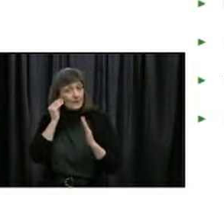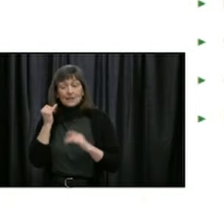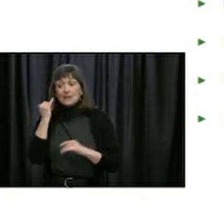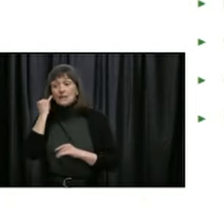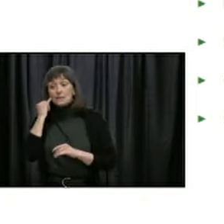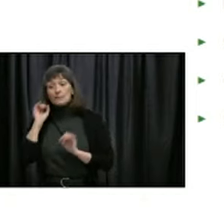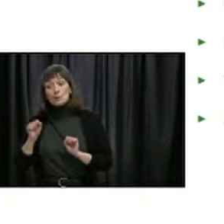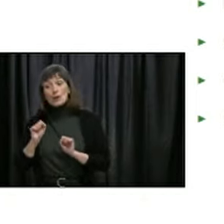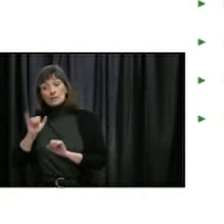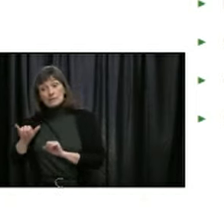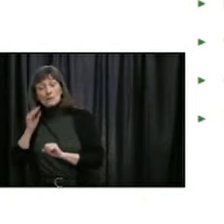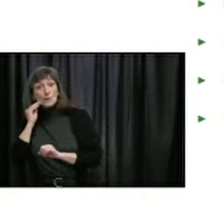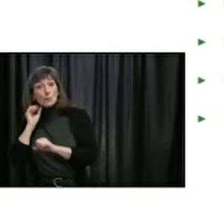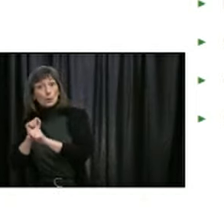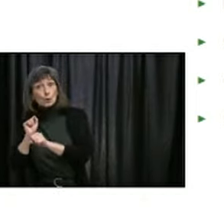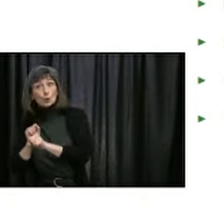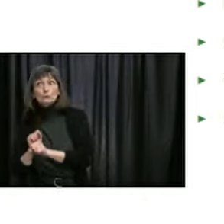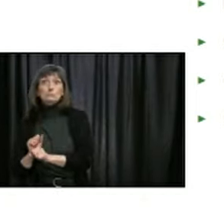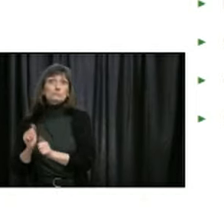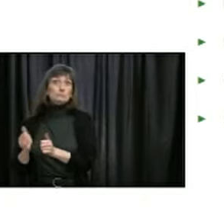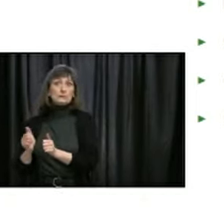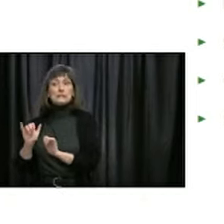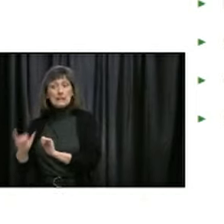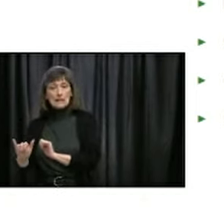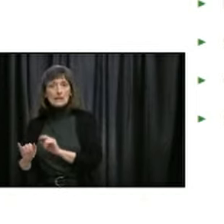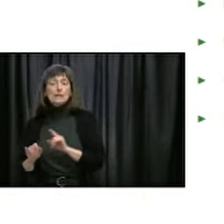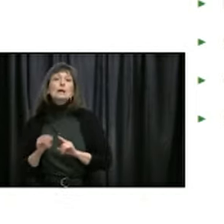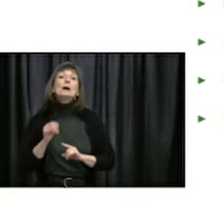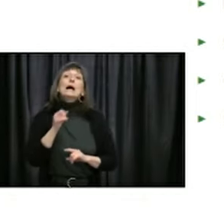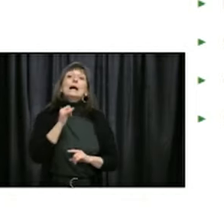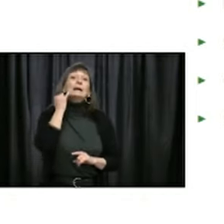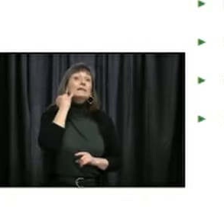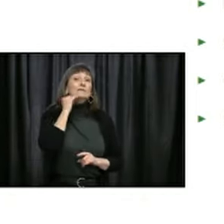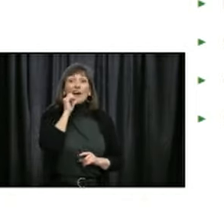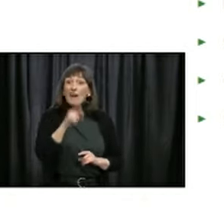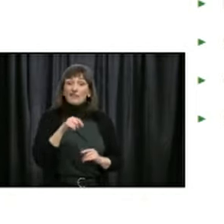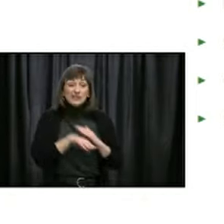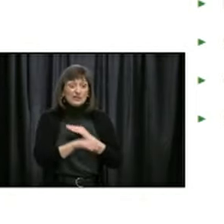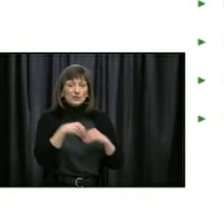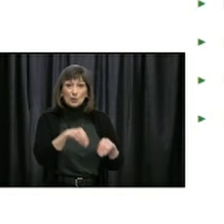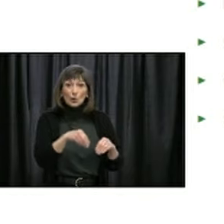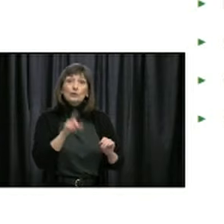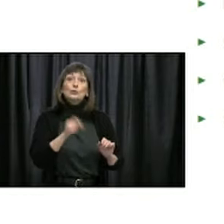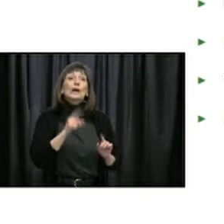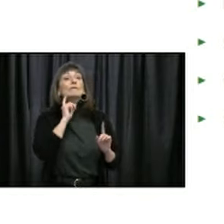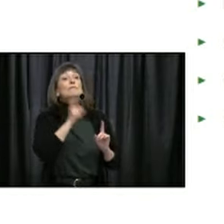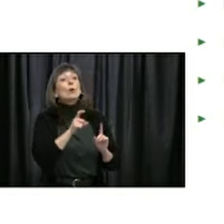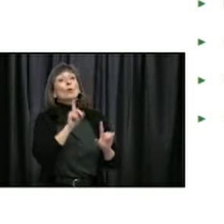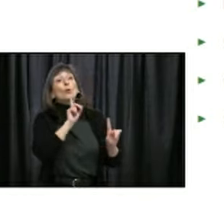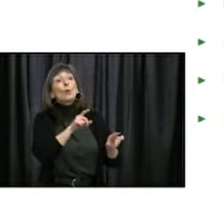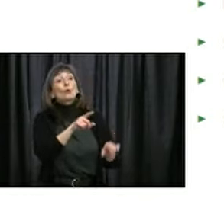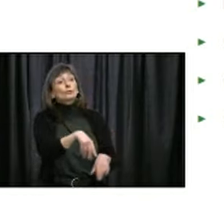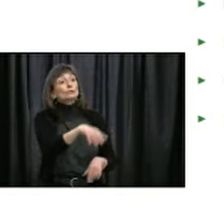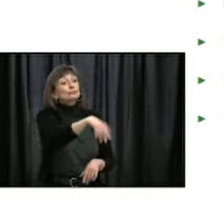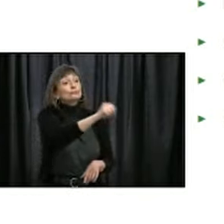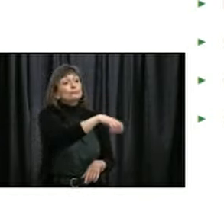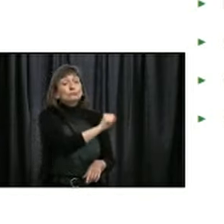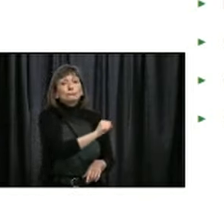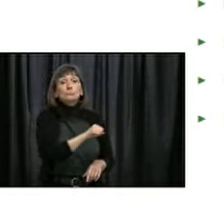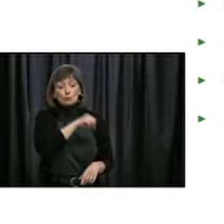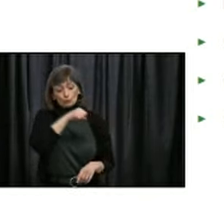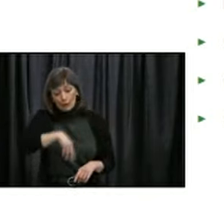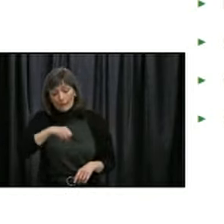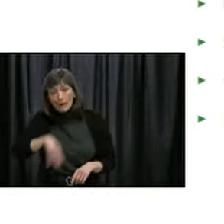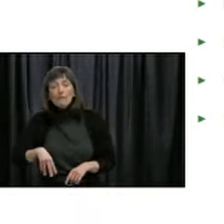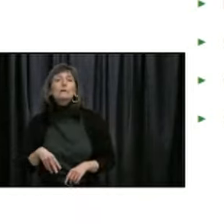you can, and continue to shop online and use curbside pickup where it's possible. We know from experience that these simple measures go a